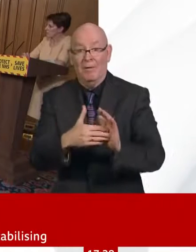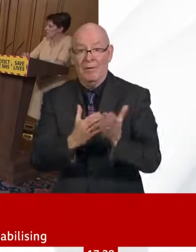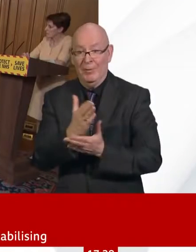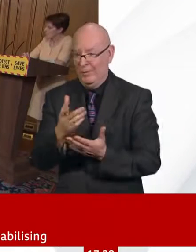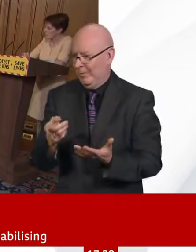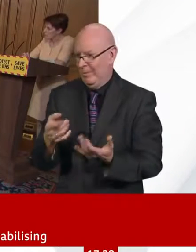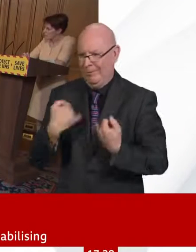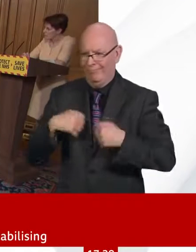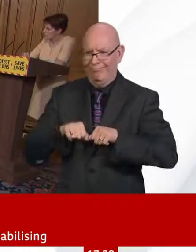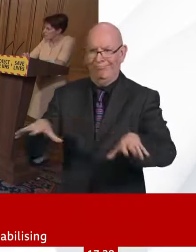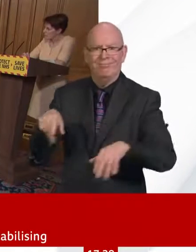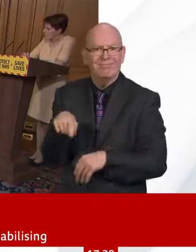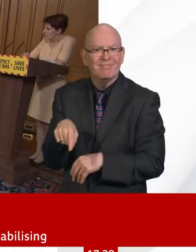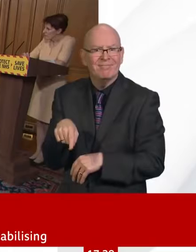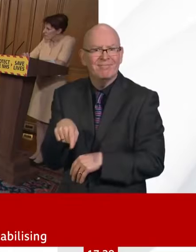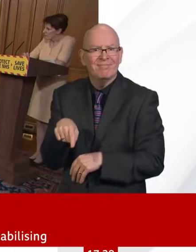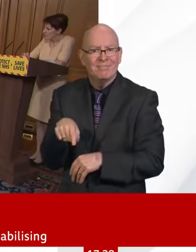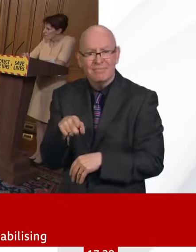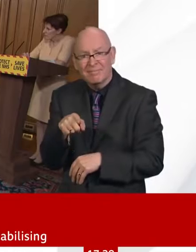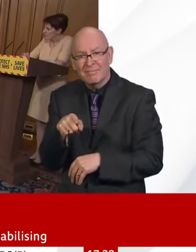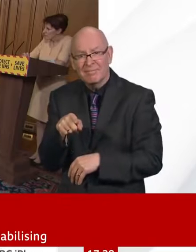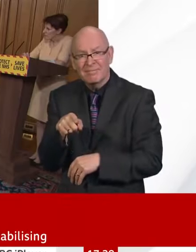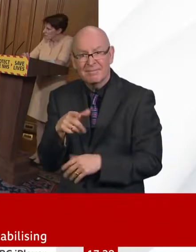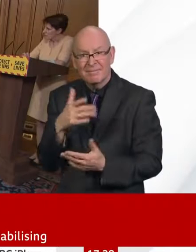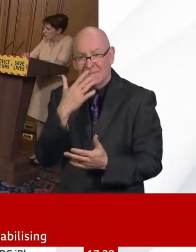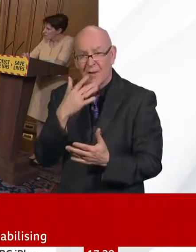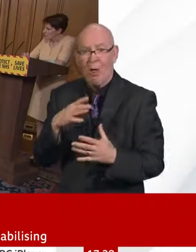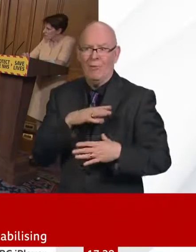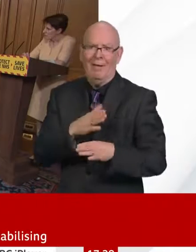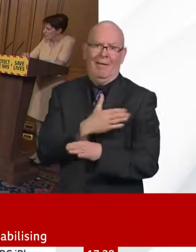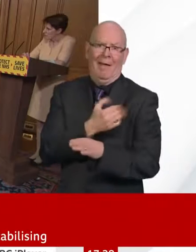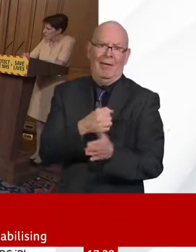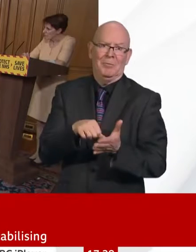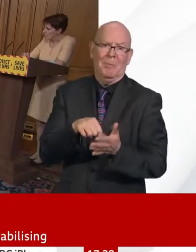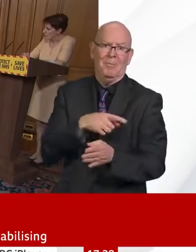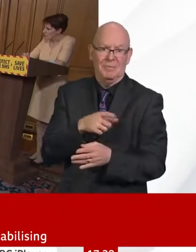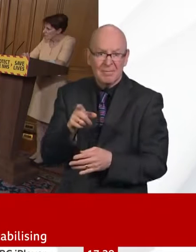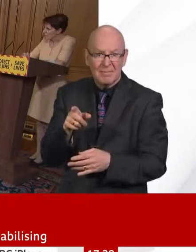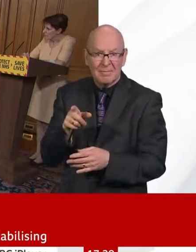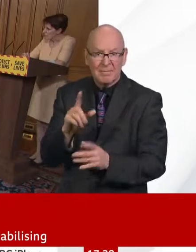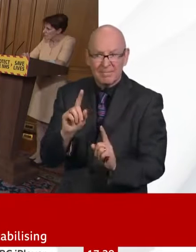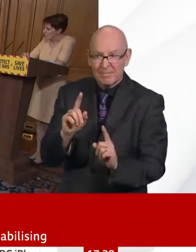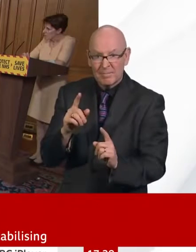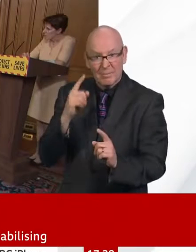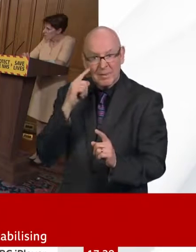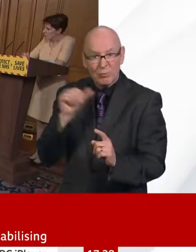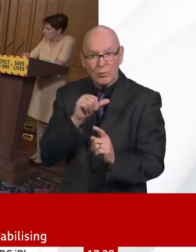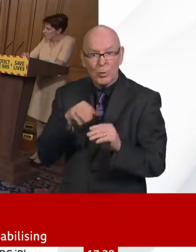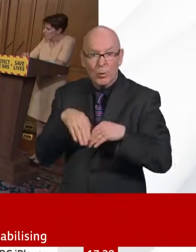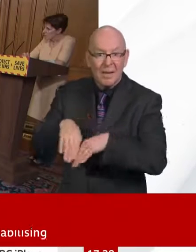keeps being said how the UK won't